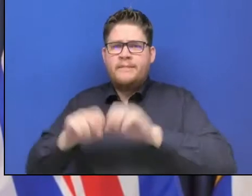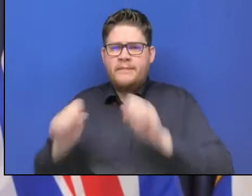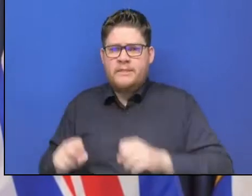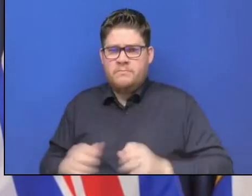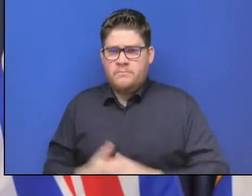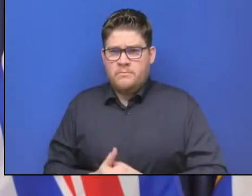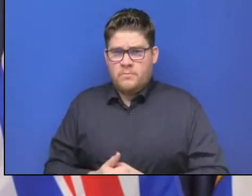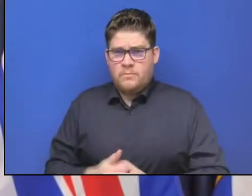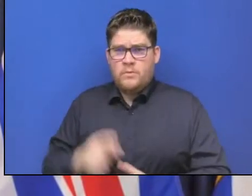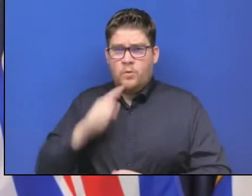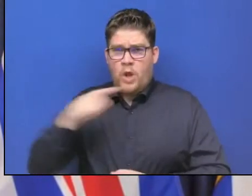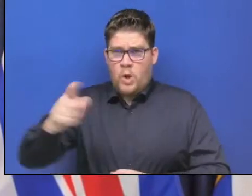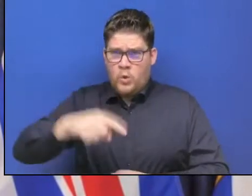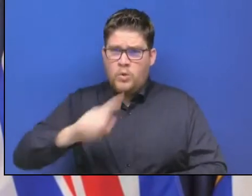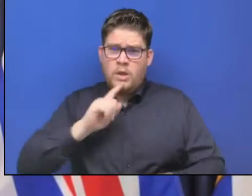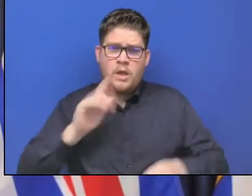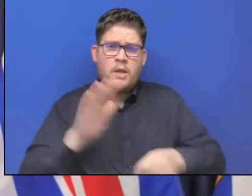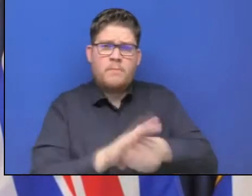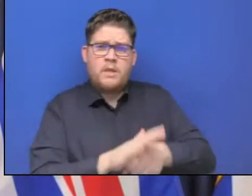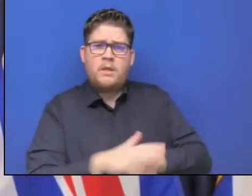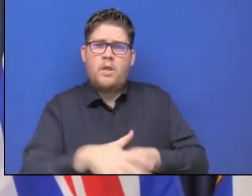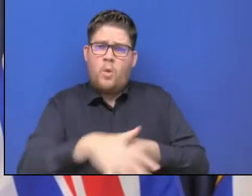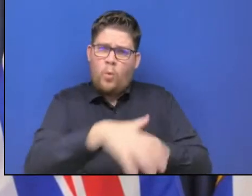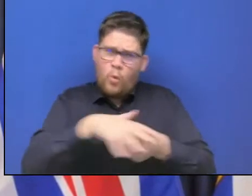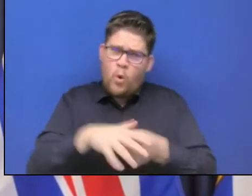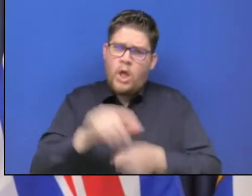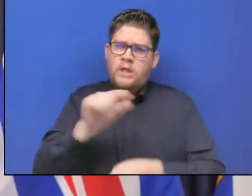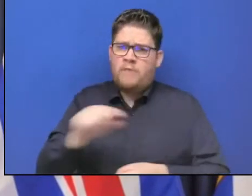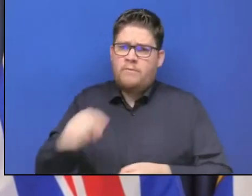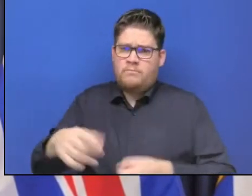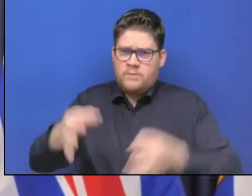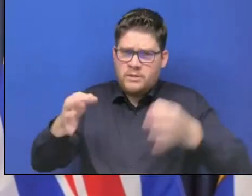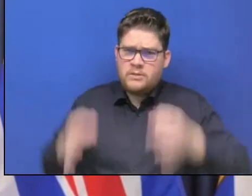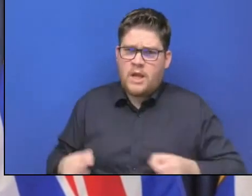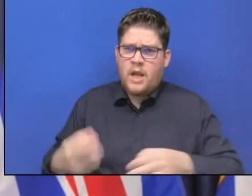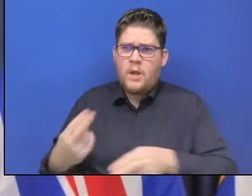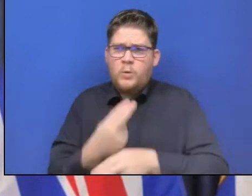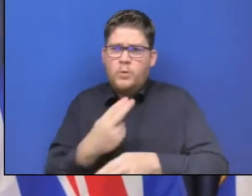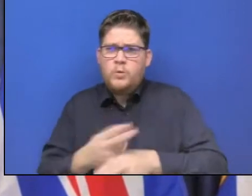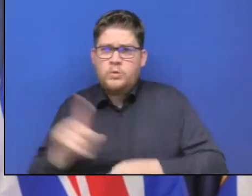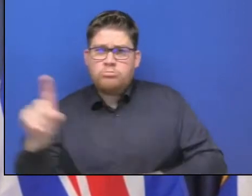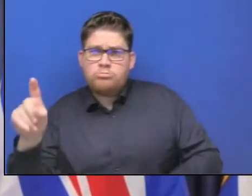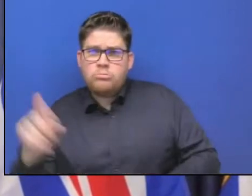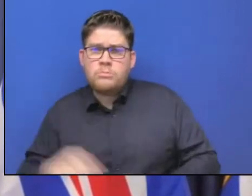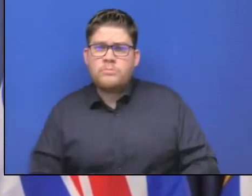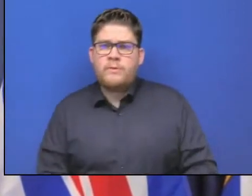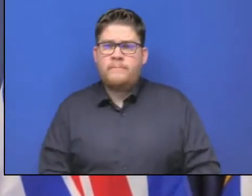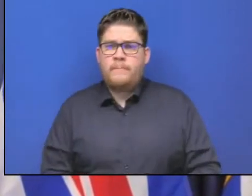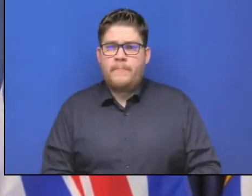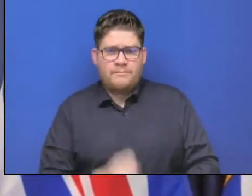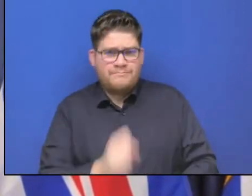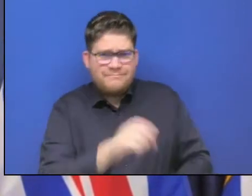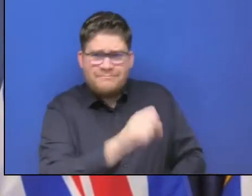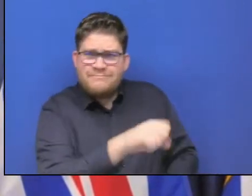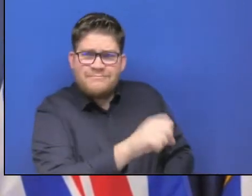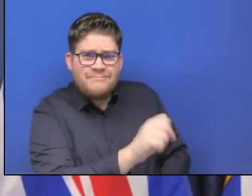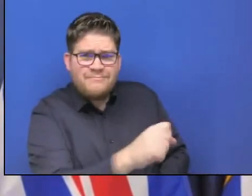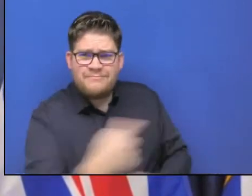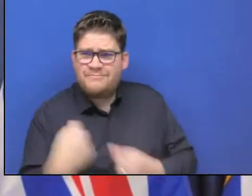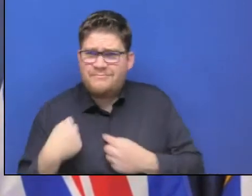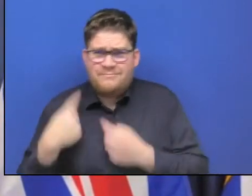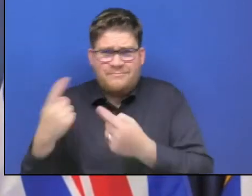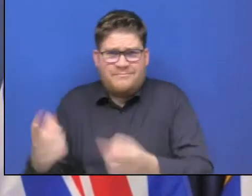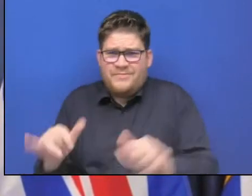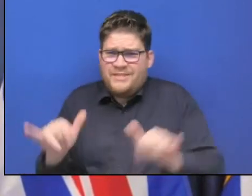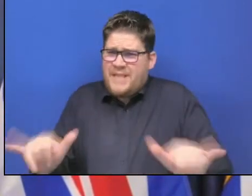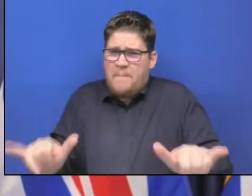commit to letting local governments decide on whether to implement alert ready? Absolutely, that's been our position right from something on the right all along.